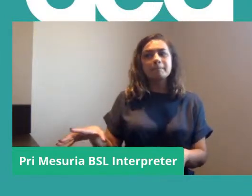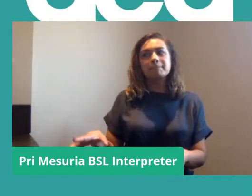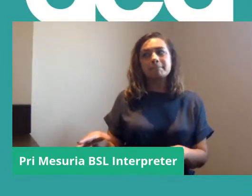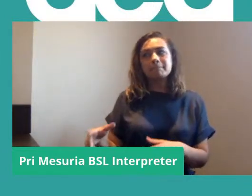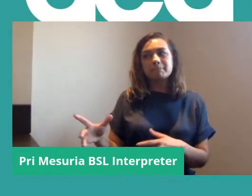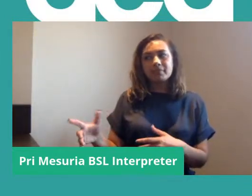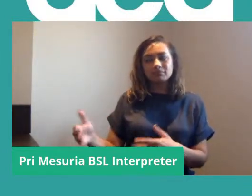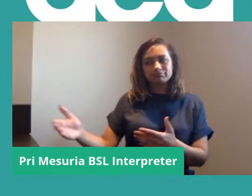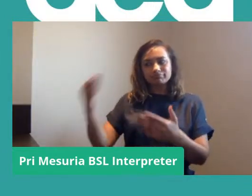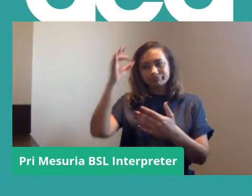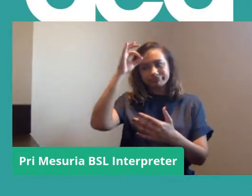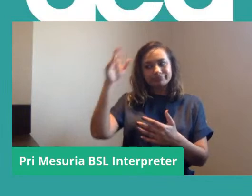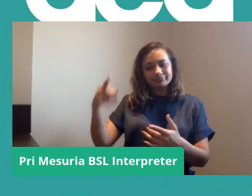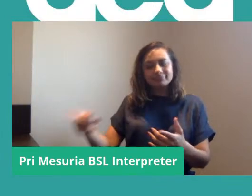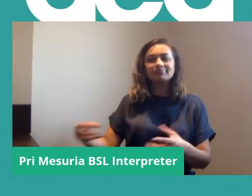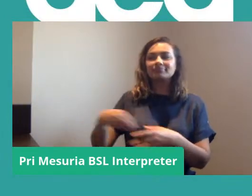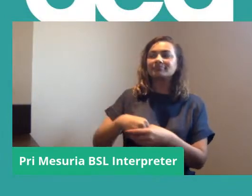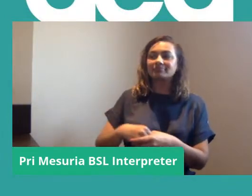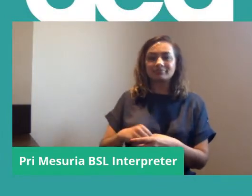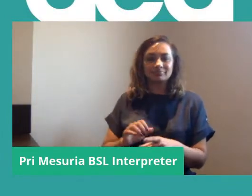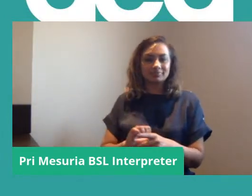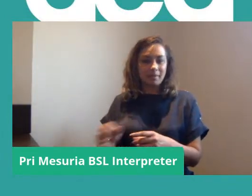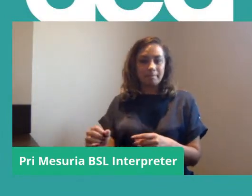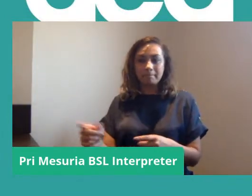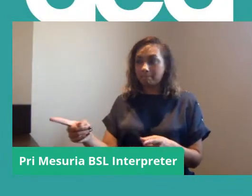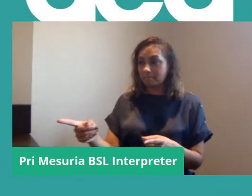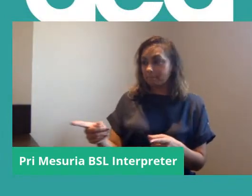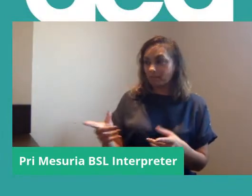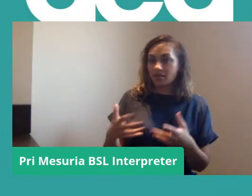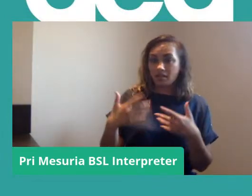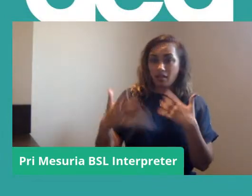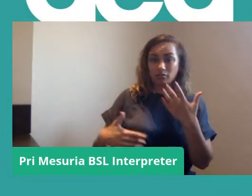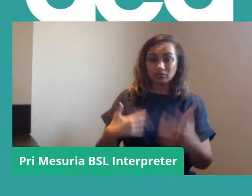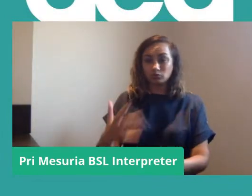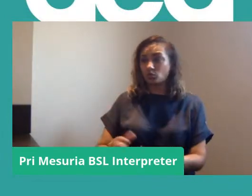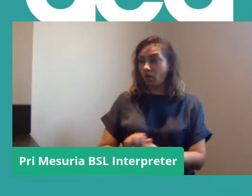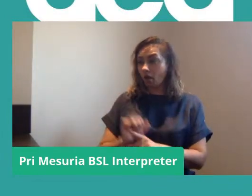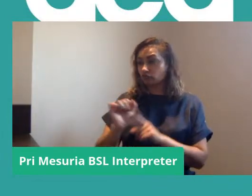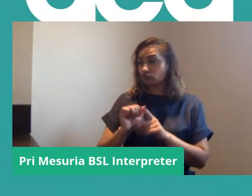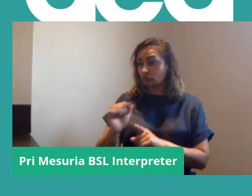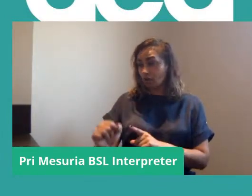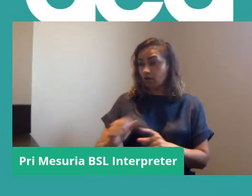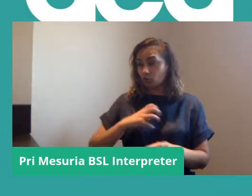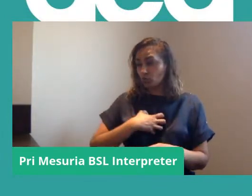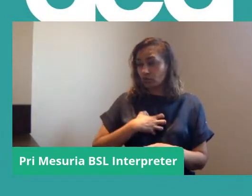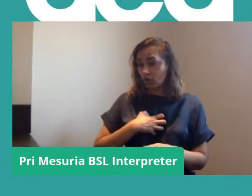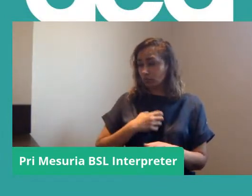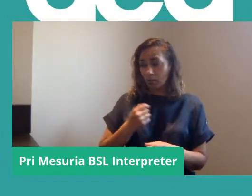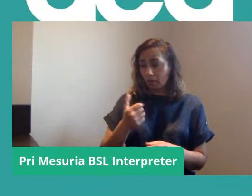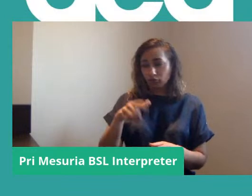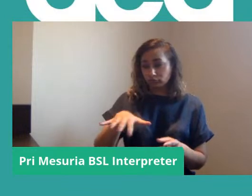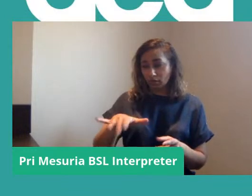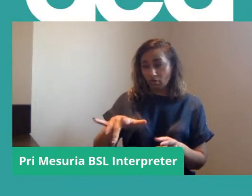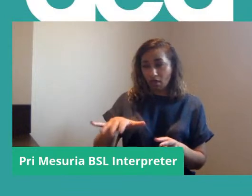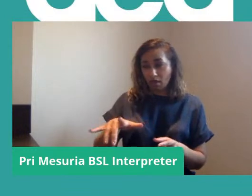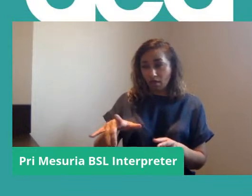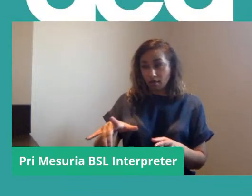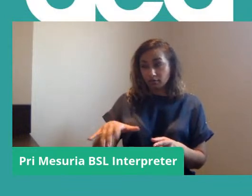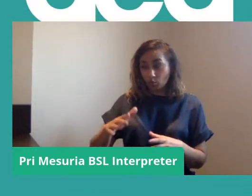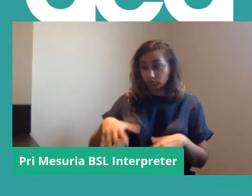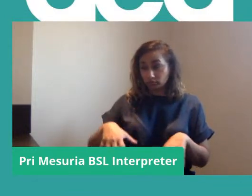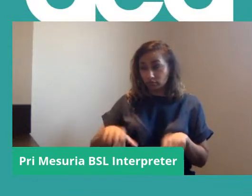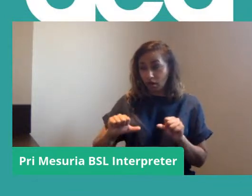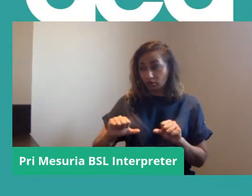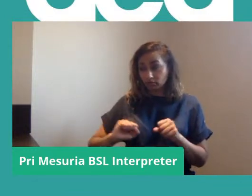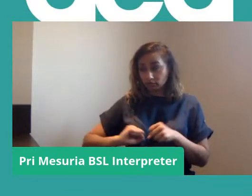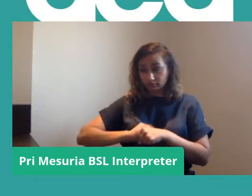culture for years, in some cases decades. So a big part of our role from the very beginning of the